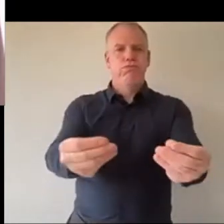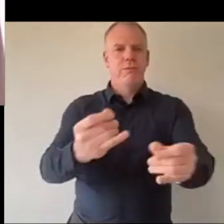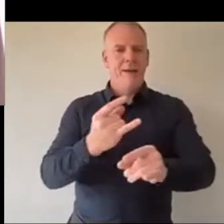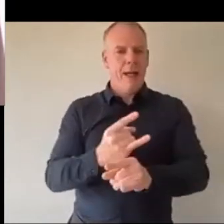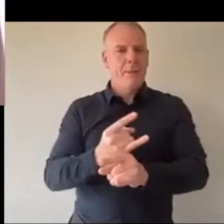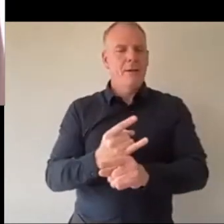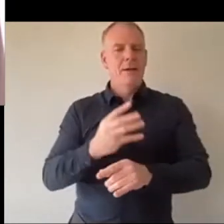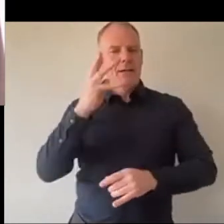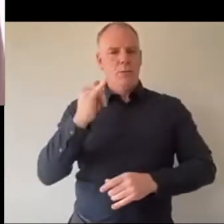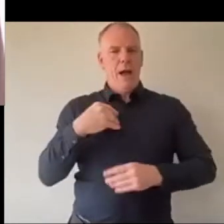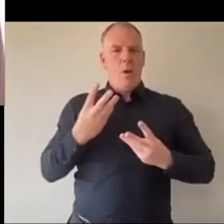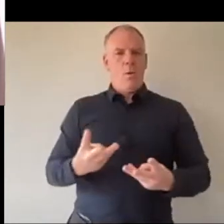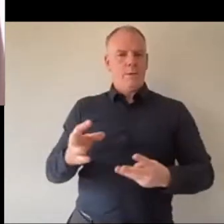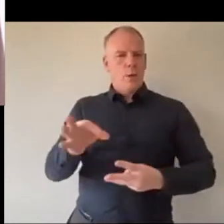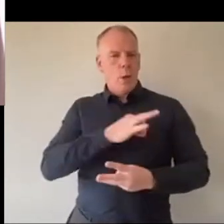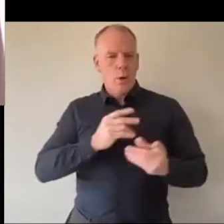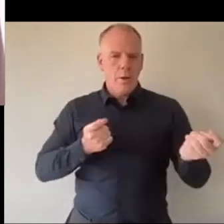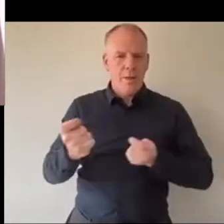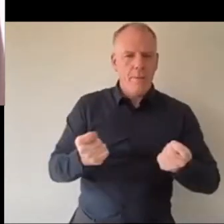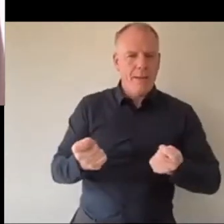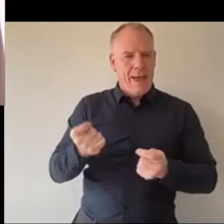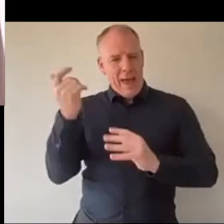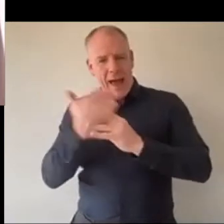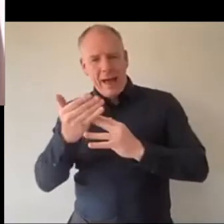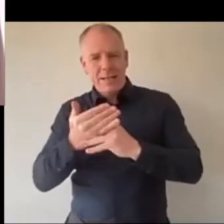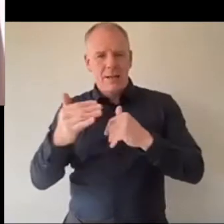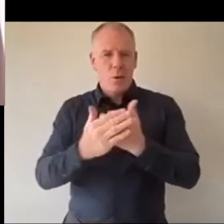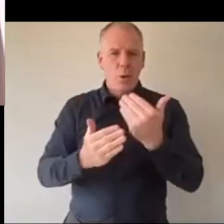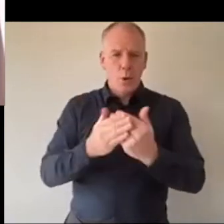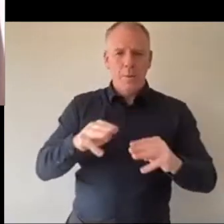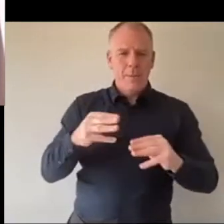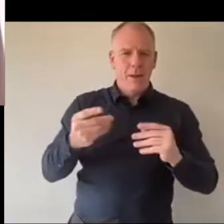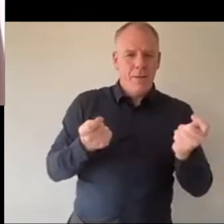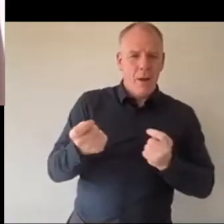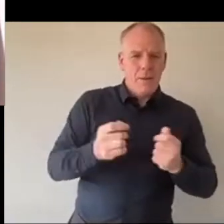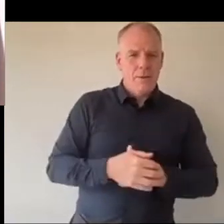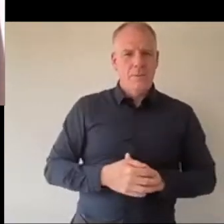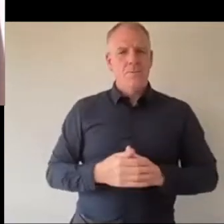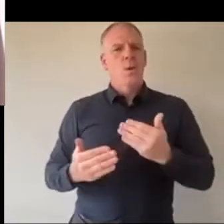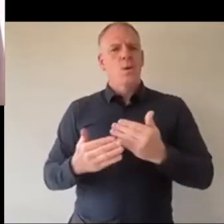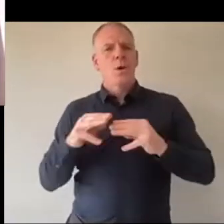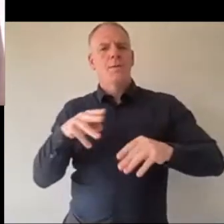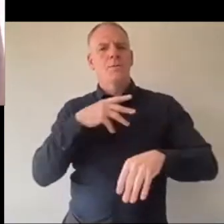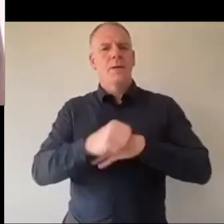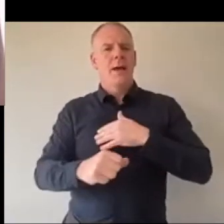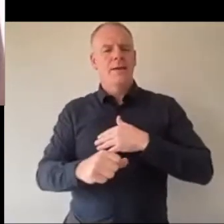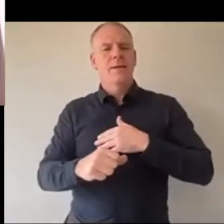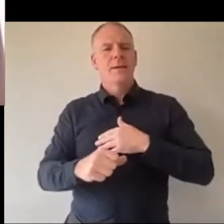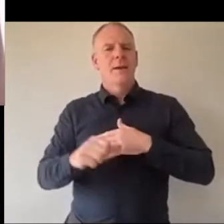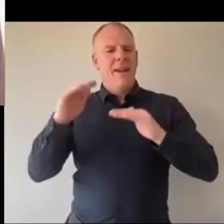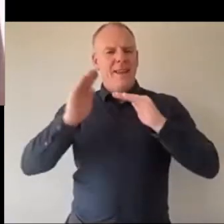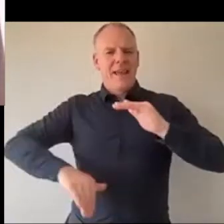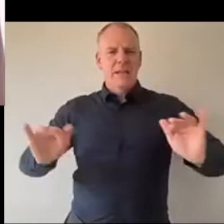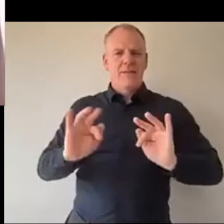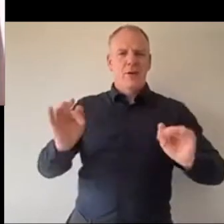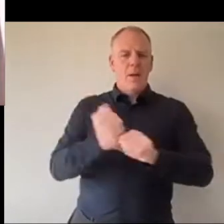about good therapy and access to good therapy so for young people today I had less fear around mental health because they know what it is and they can express